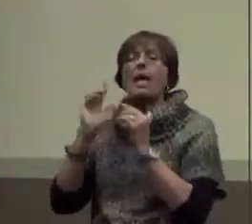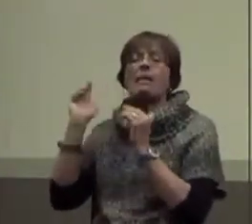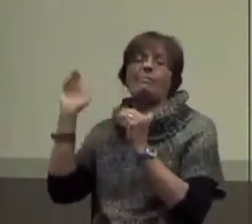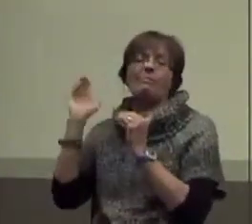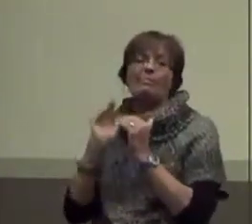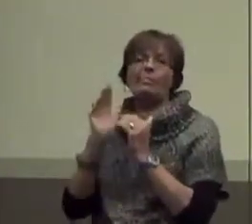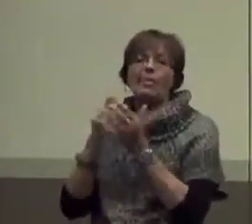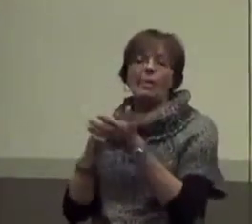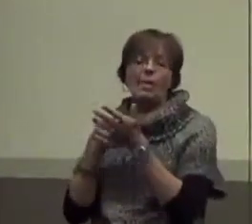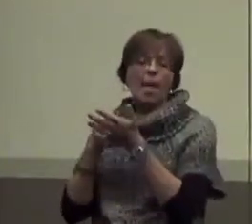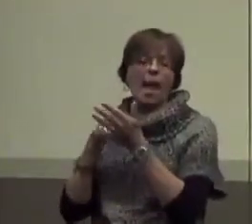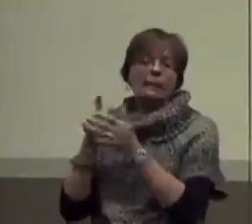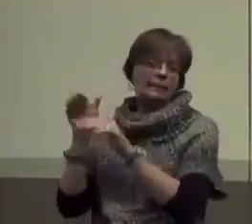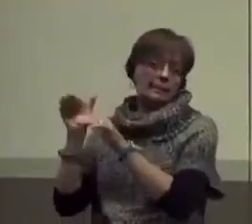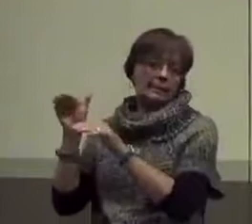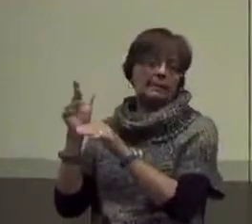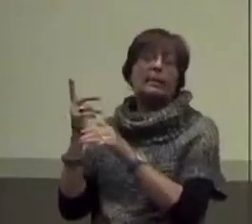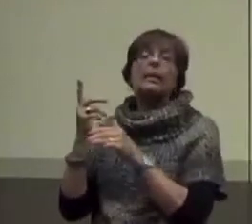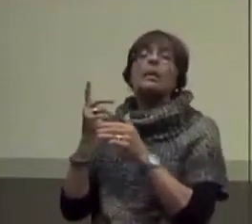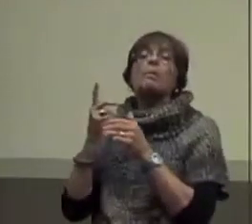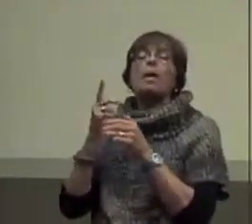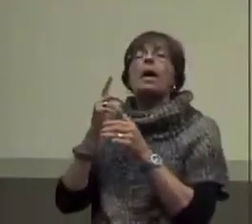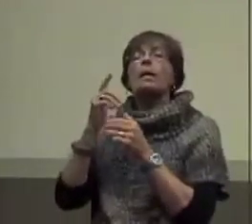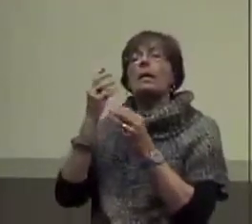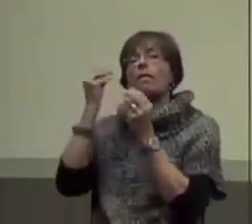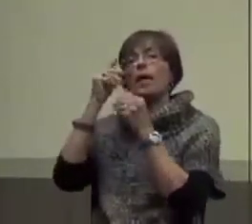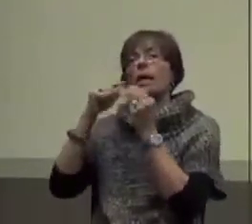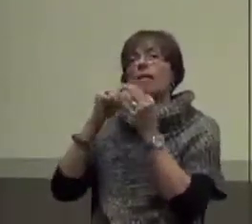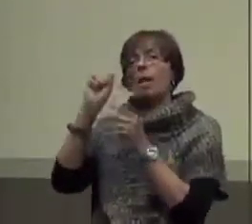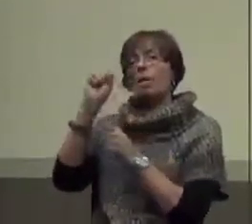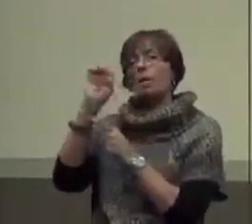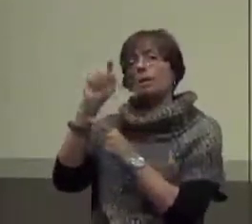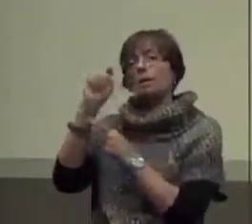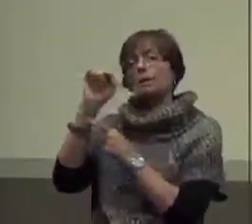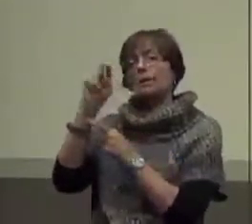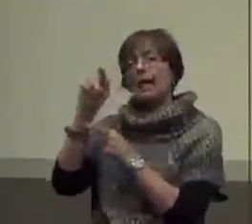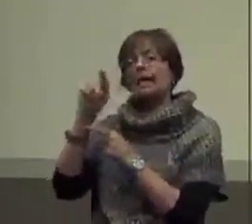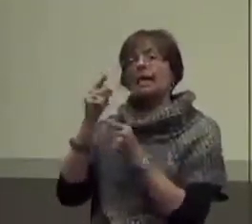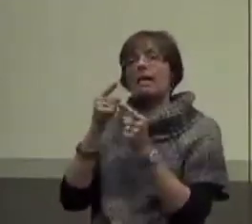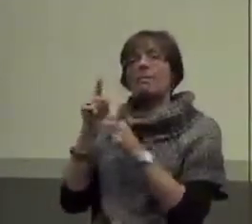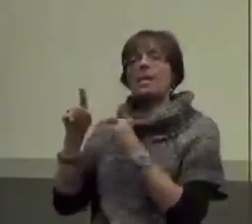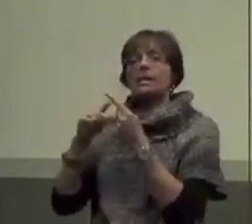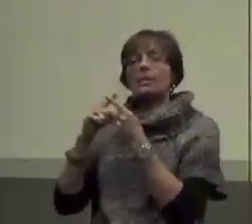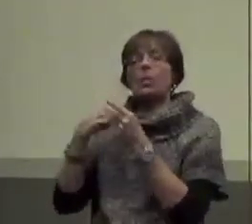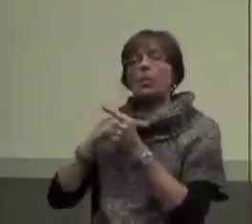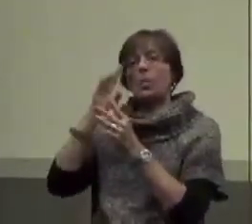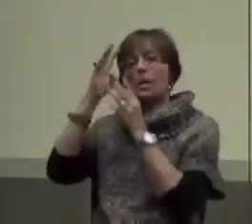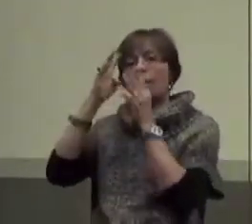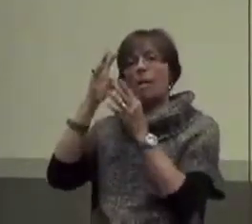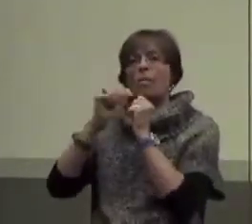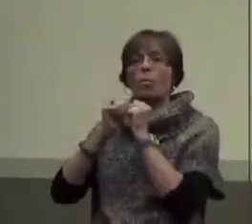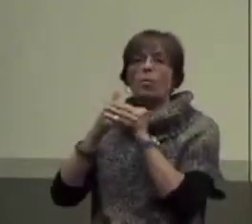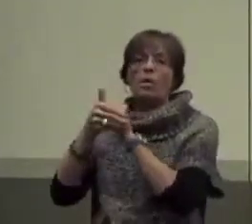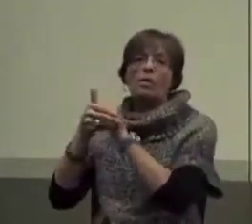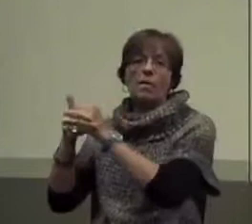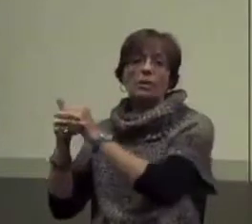or whatever it is. But we need to think about those setting events when we look at coming up with our interventions. Okay?